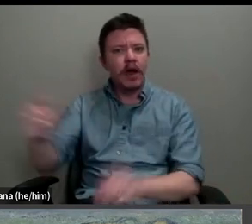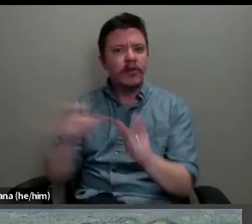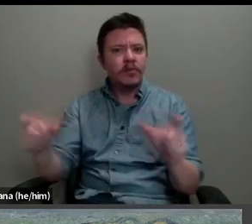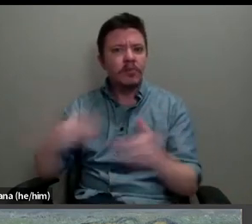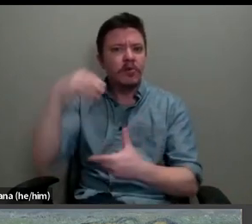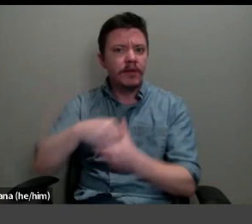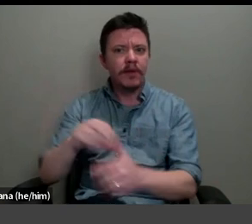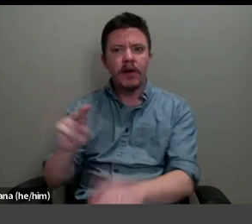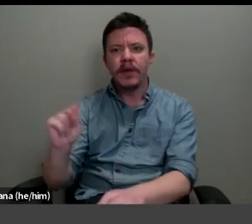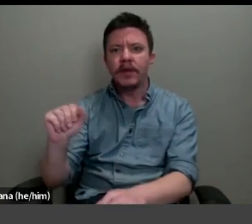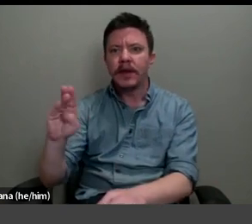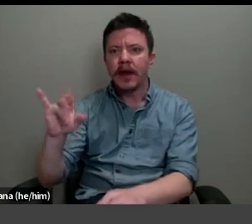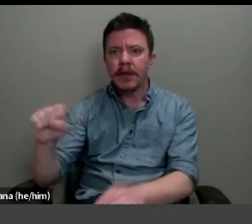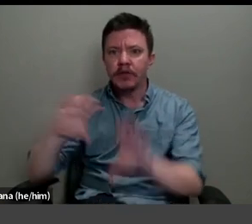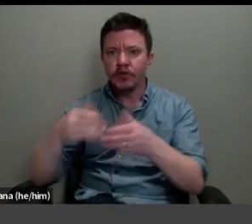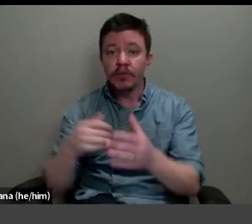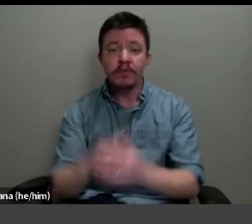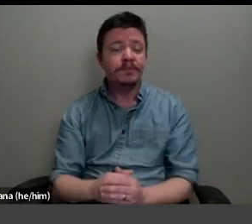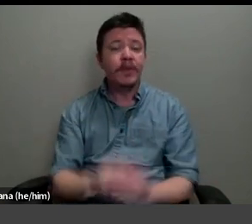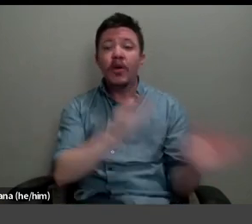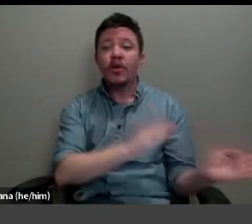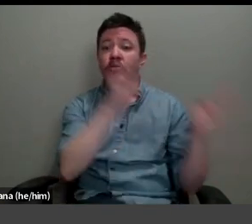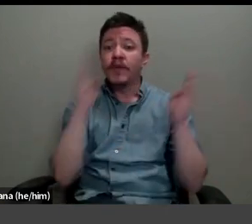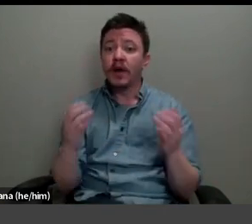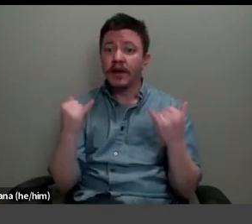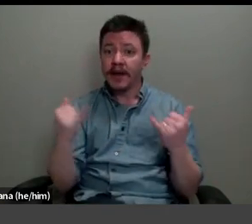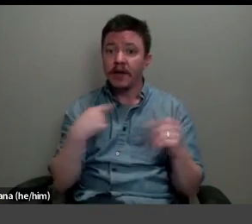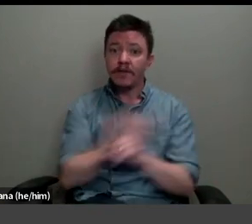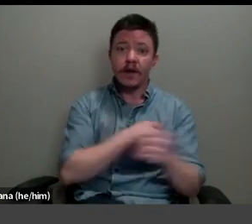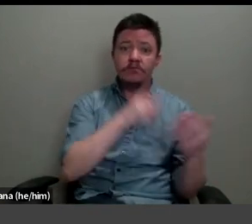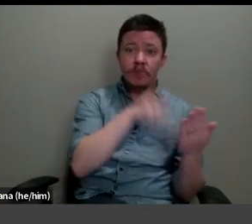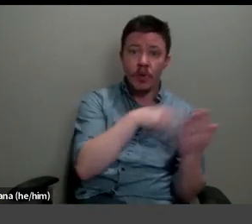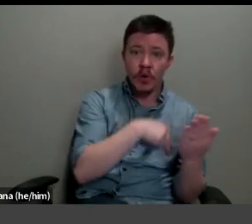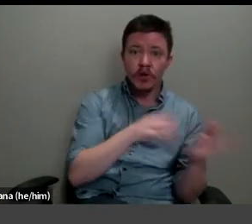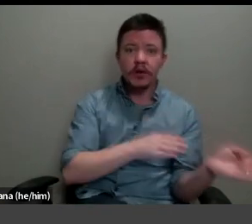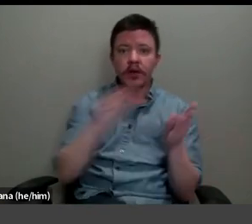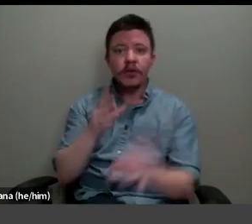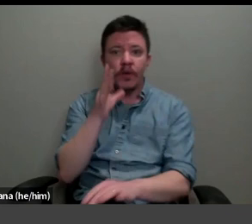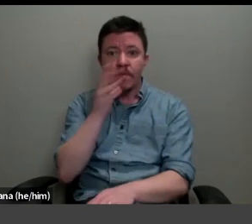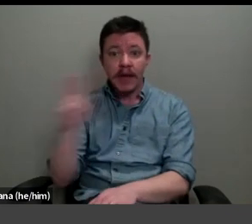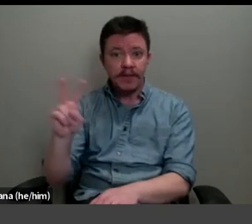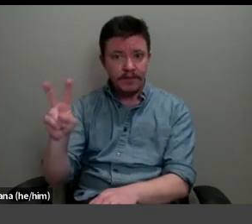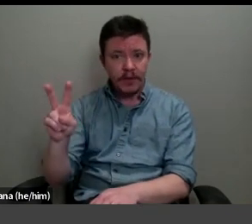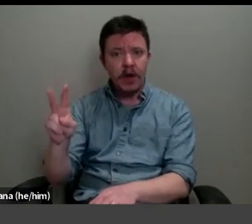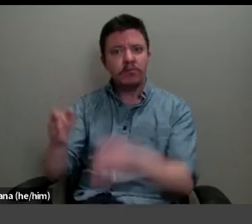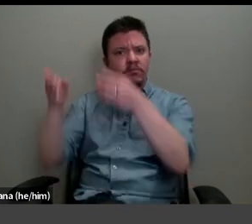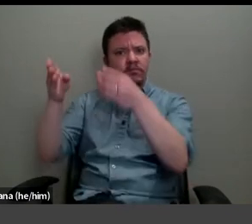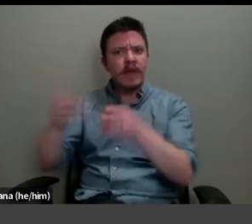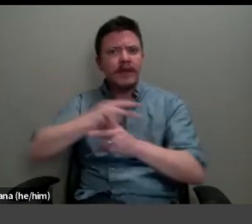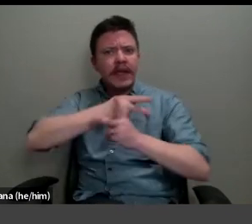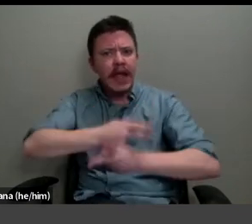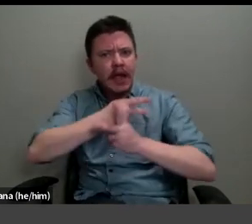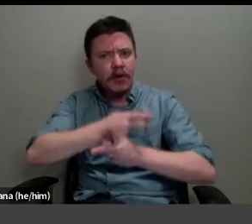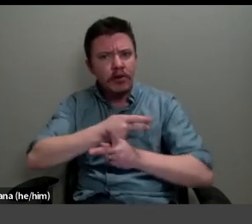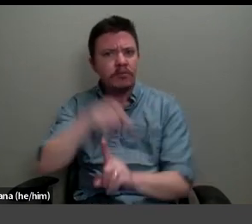Okay, moving on now from work to Madame Vujar as a carer, particularly in